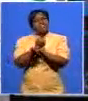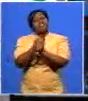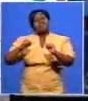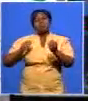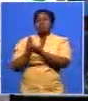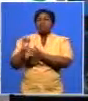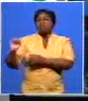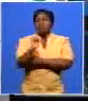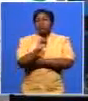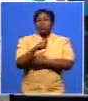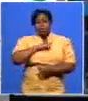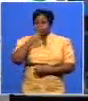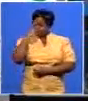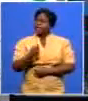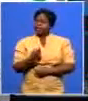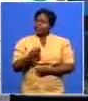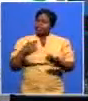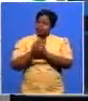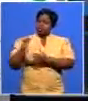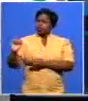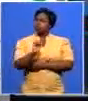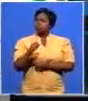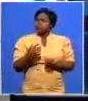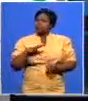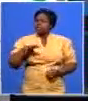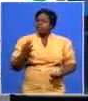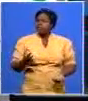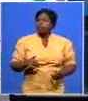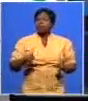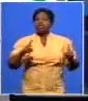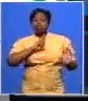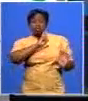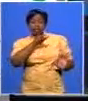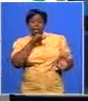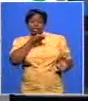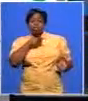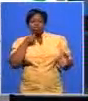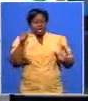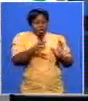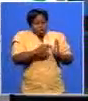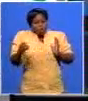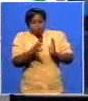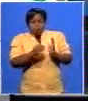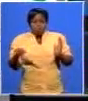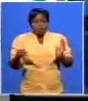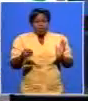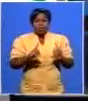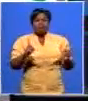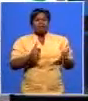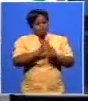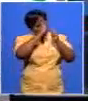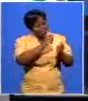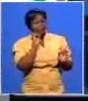thing is that they will be believing in the freedom center but to to to steal somebody's gowns without acknowledging